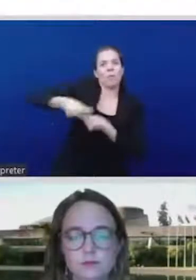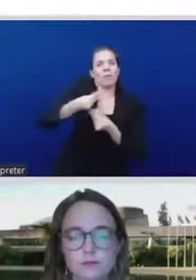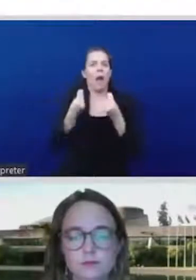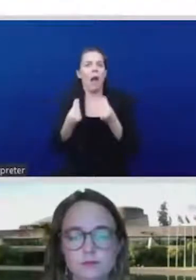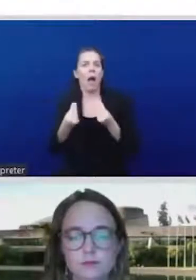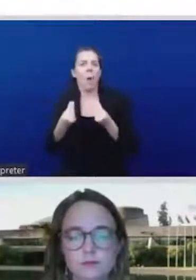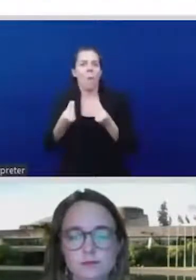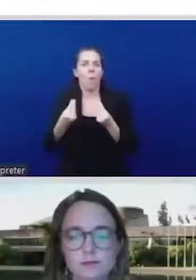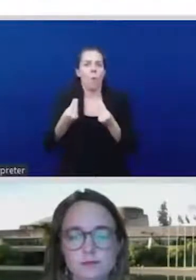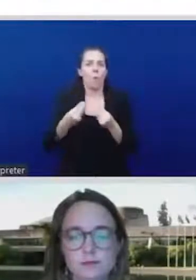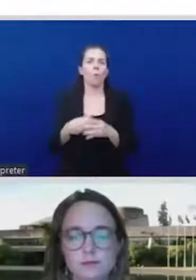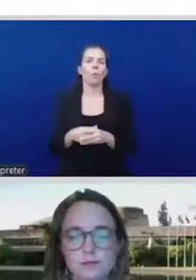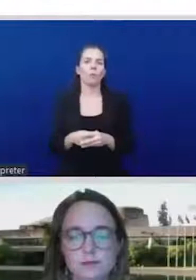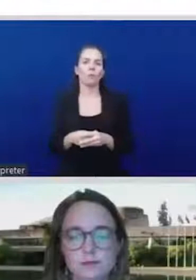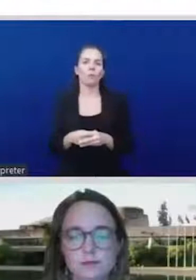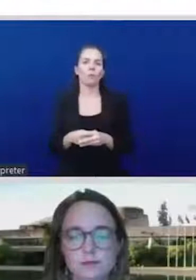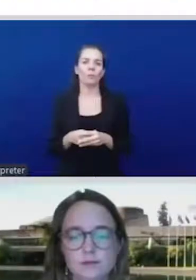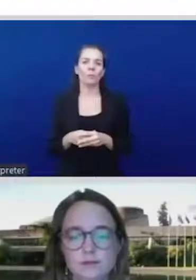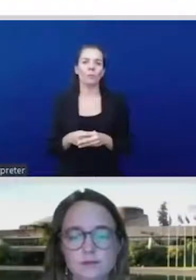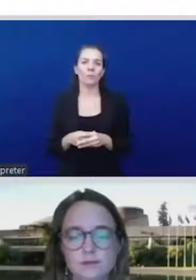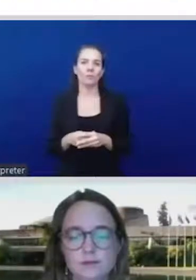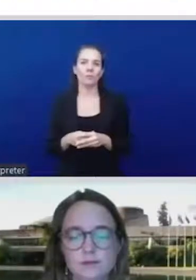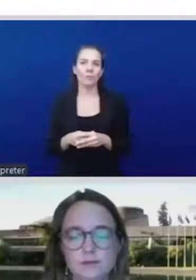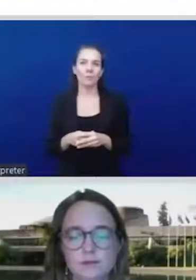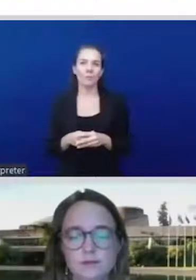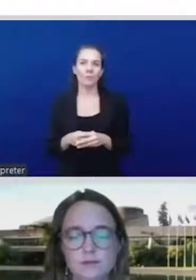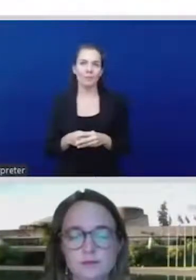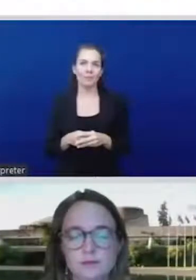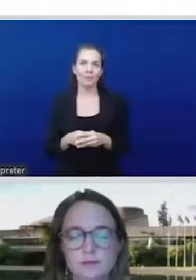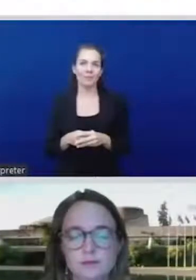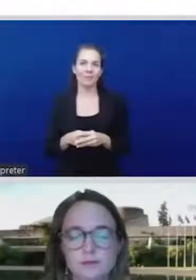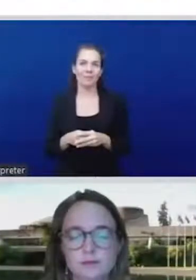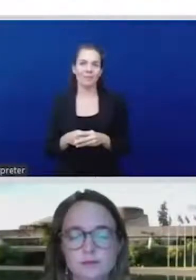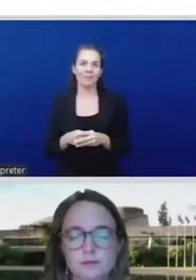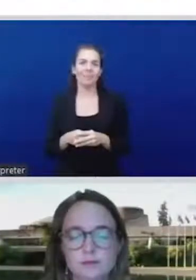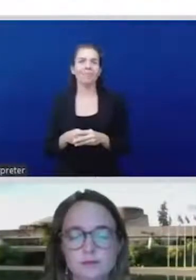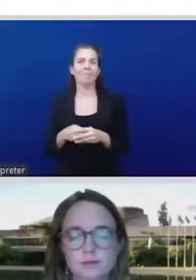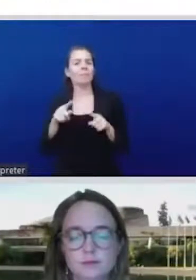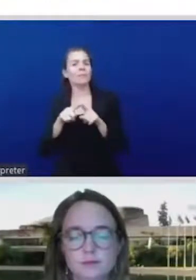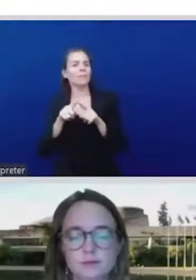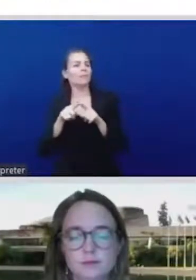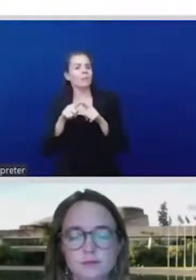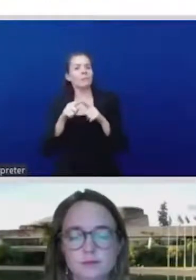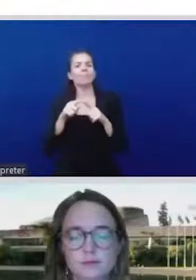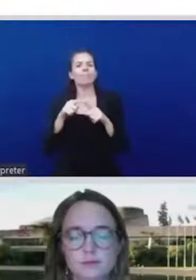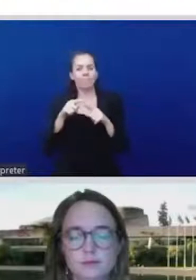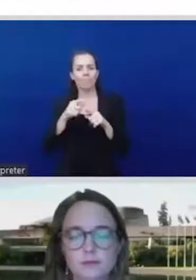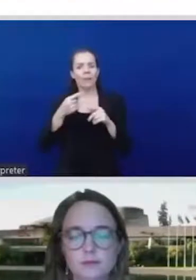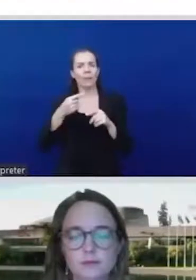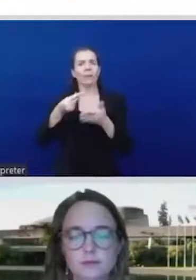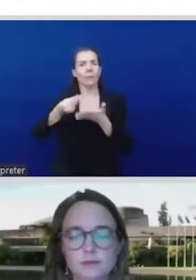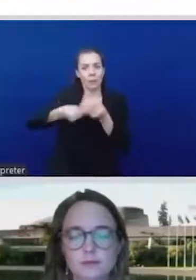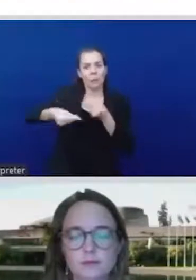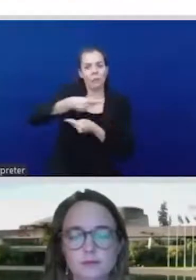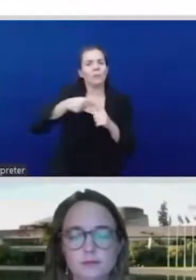They were centered there, but they never made it into a macro policy. Now, if you listen carefully to central bankers and to others, you start hearing this about